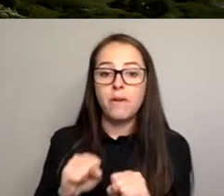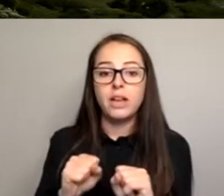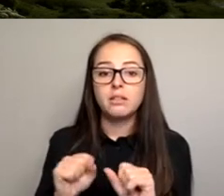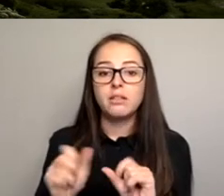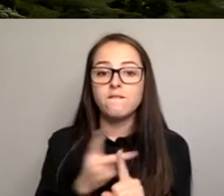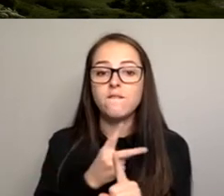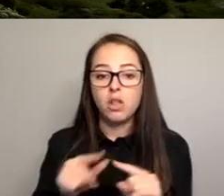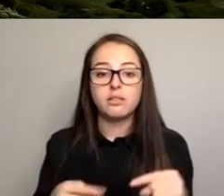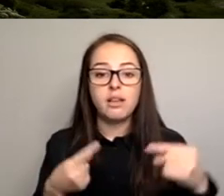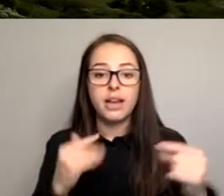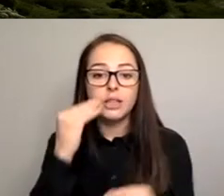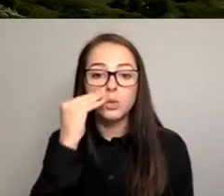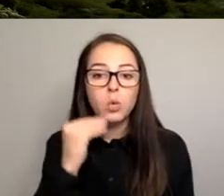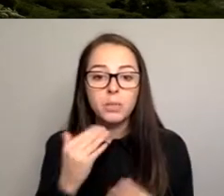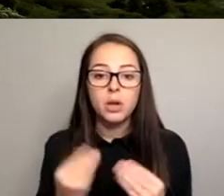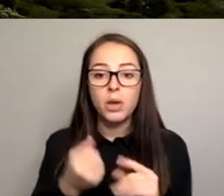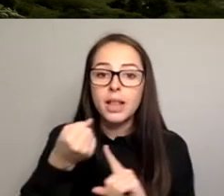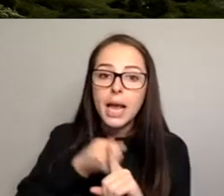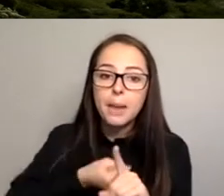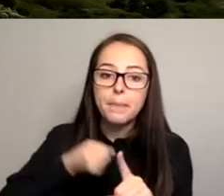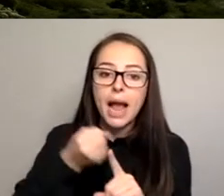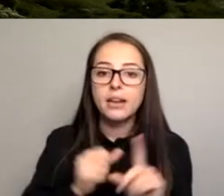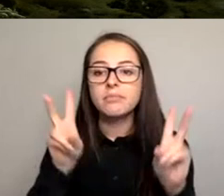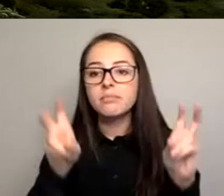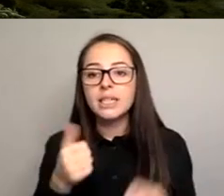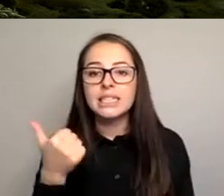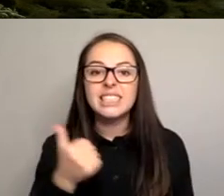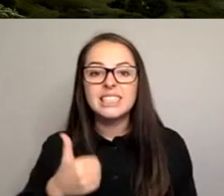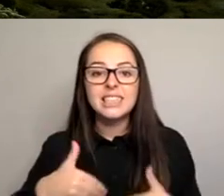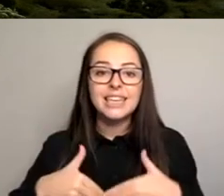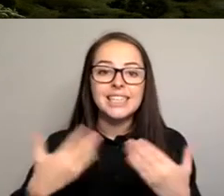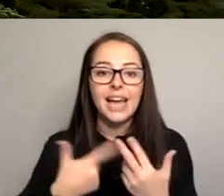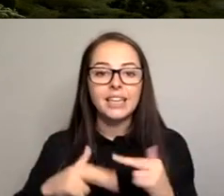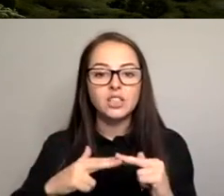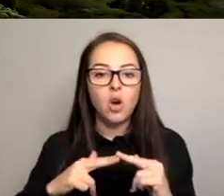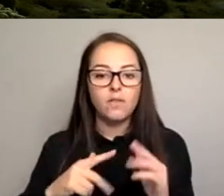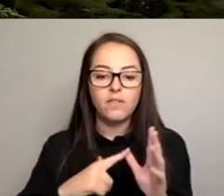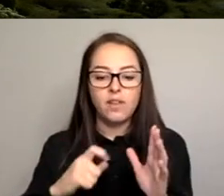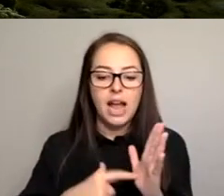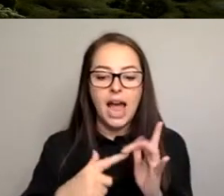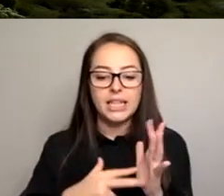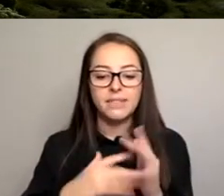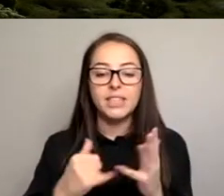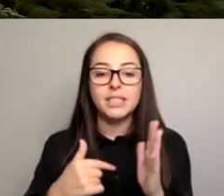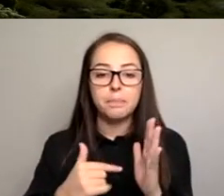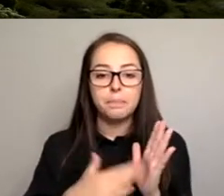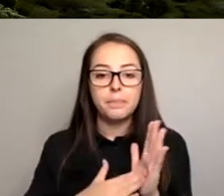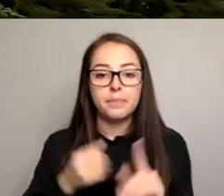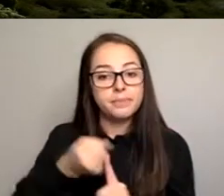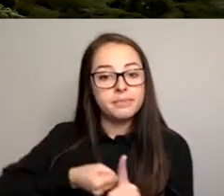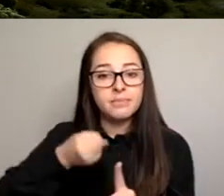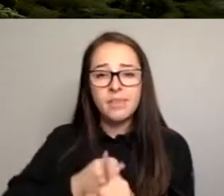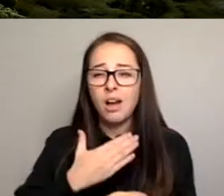raising campaigns, such as like the 16 days of activism, and got to work with some great advocates inside and